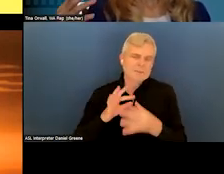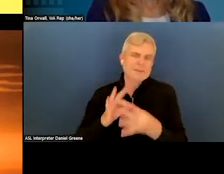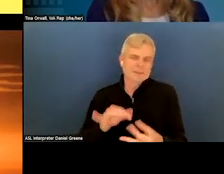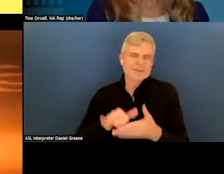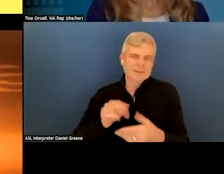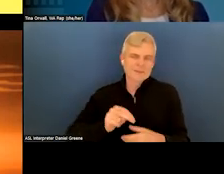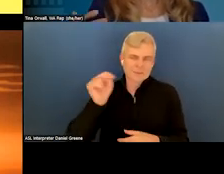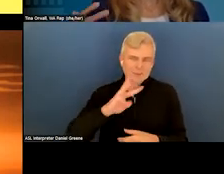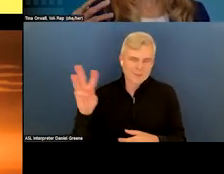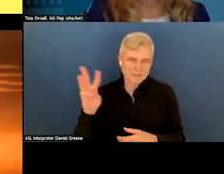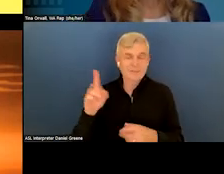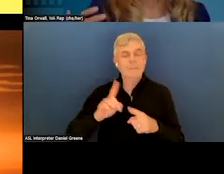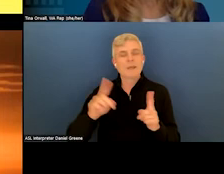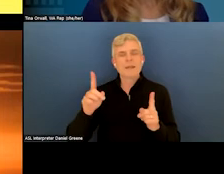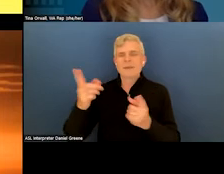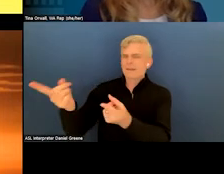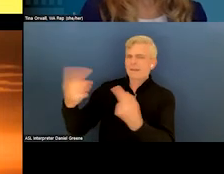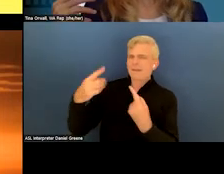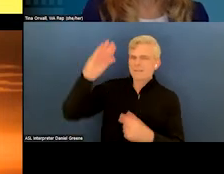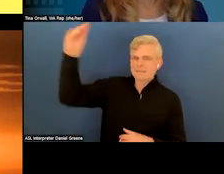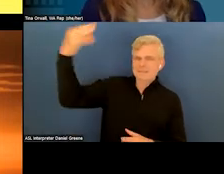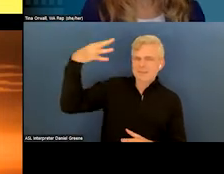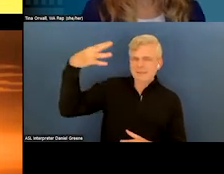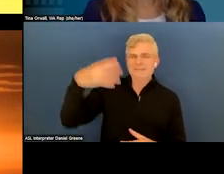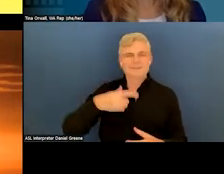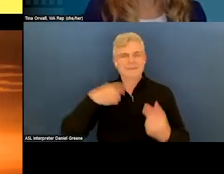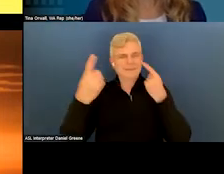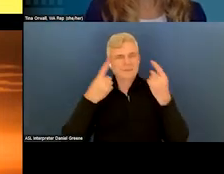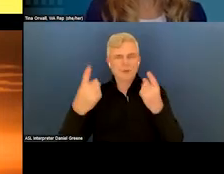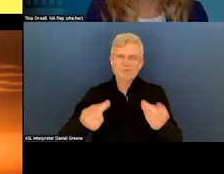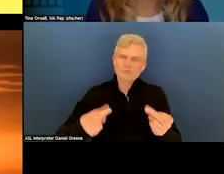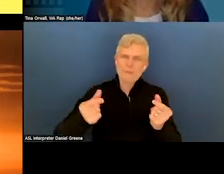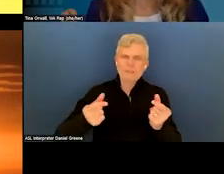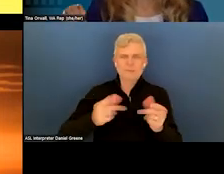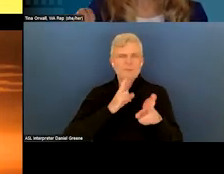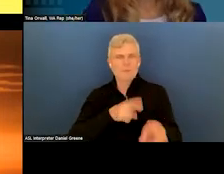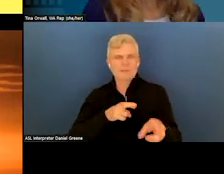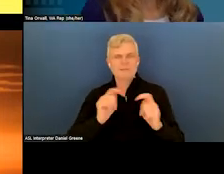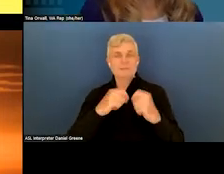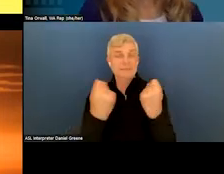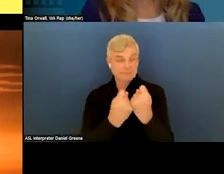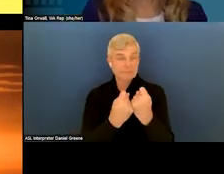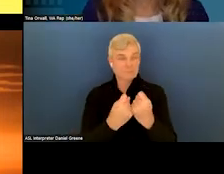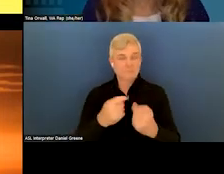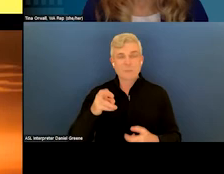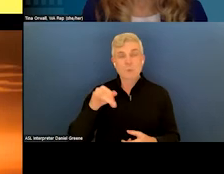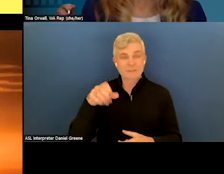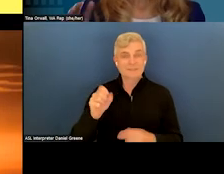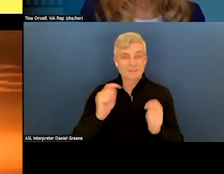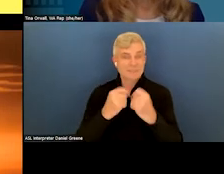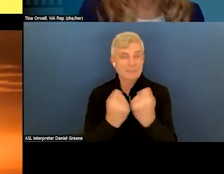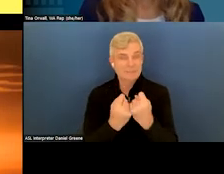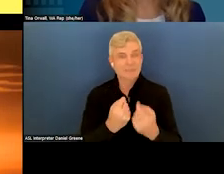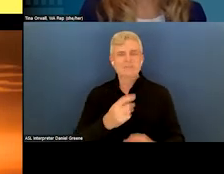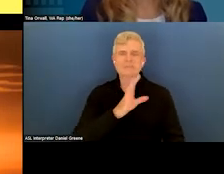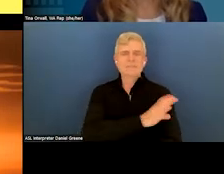sun reminds me of these rapid response teams and these crisis teams that we're creating, right? They're going to be clinically grounded. Their